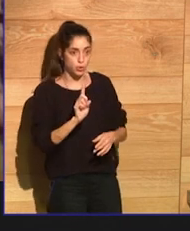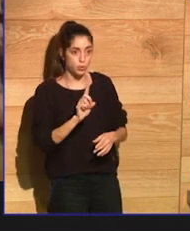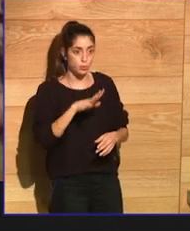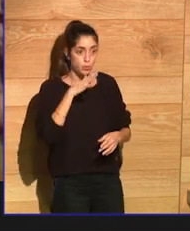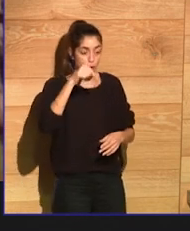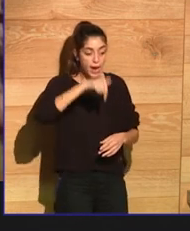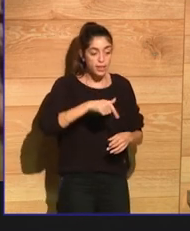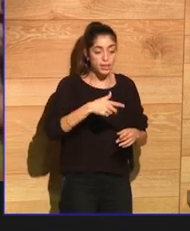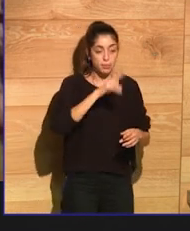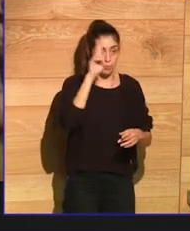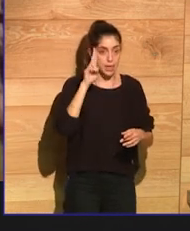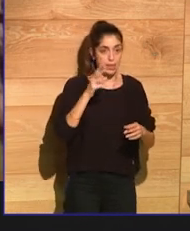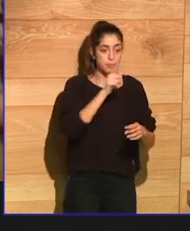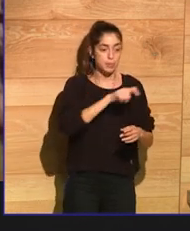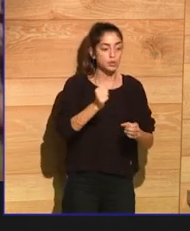Barcelona, I adore.